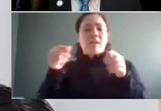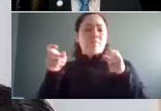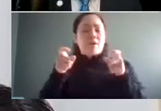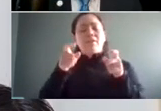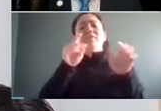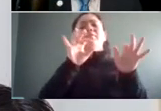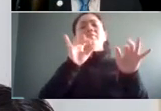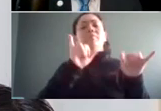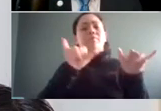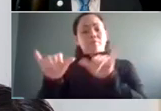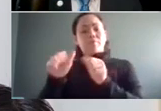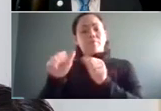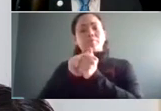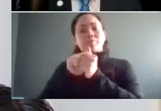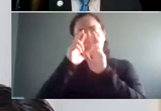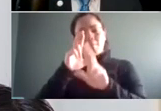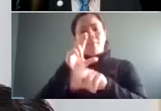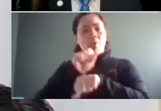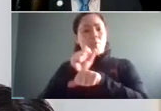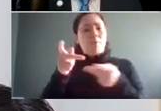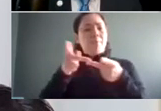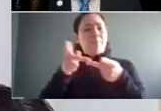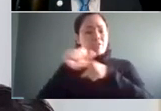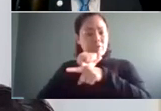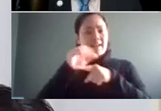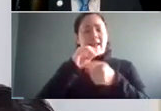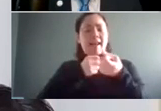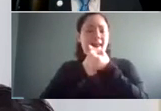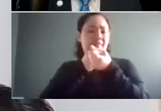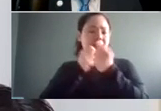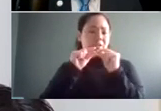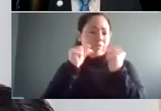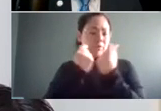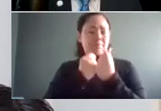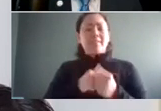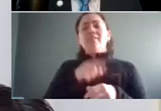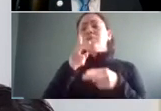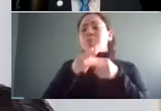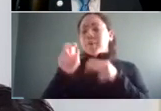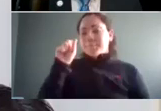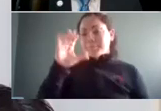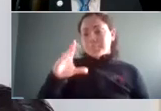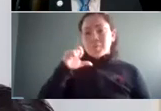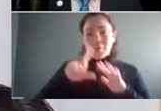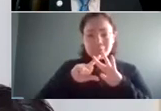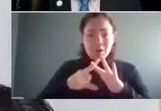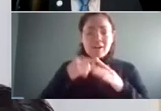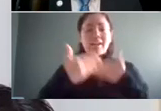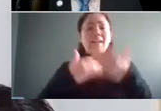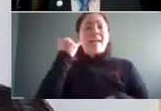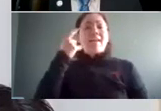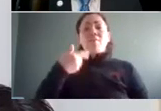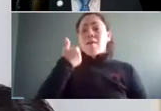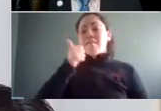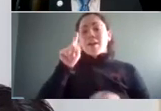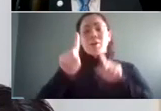as respectful workplace training to private companies and advocacy groups. Just a quick note to get us started if you have a question